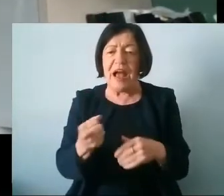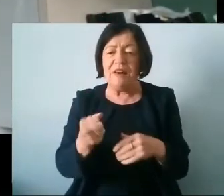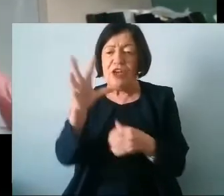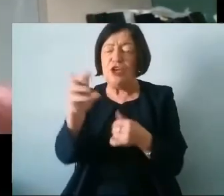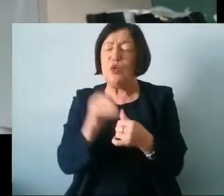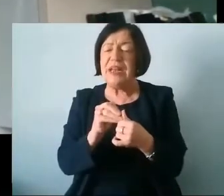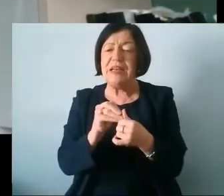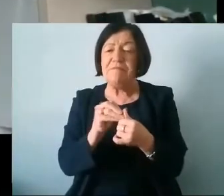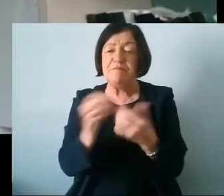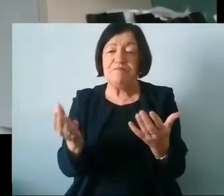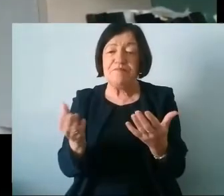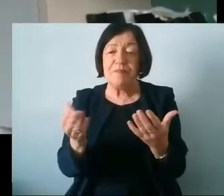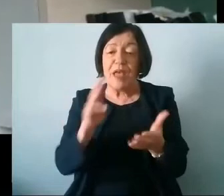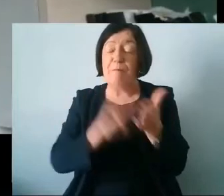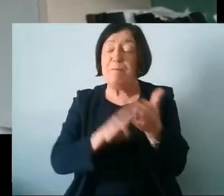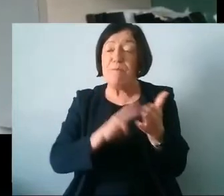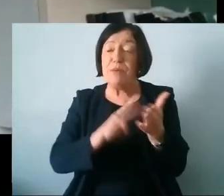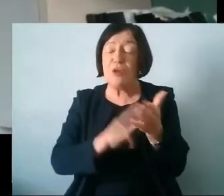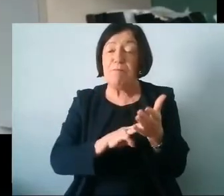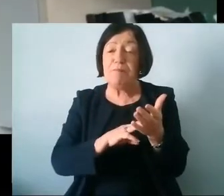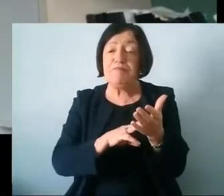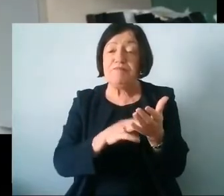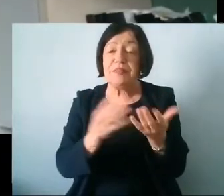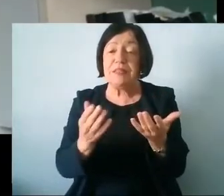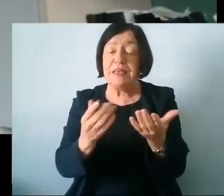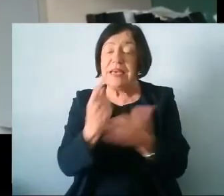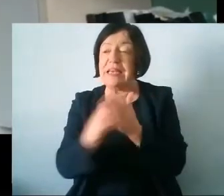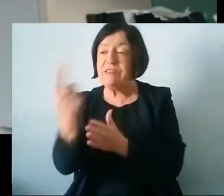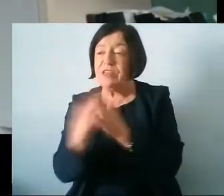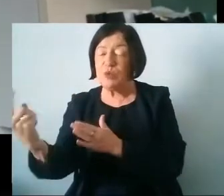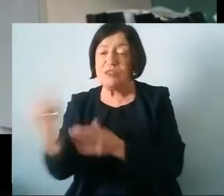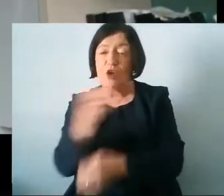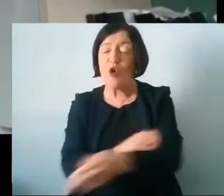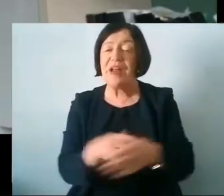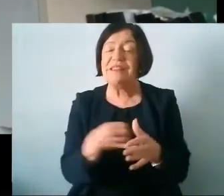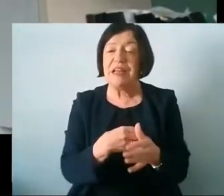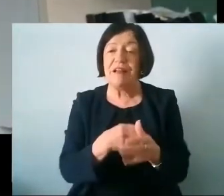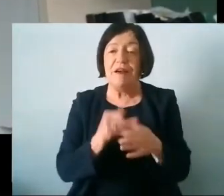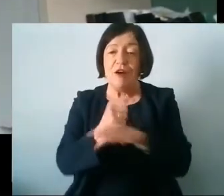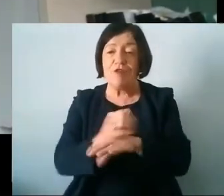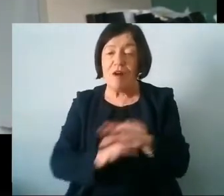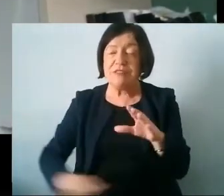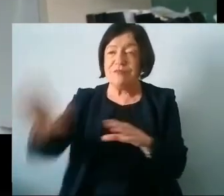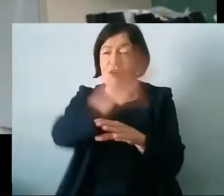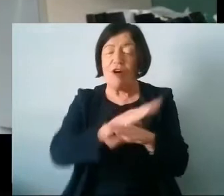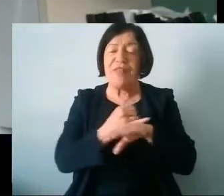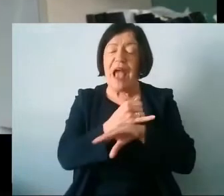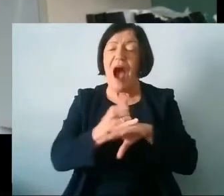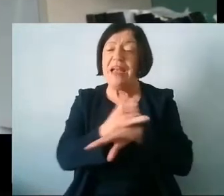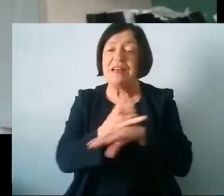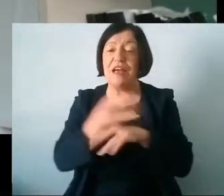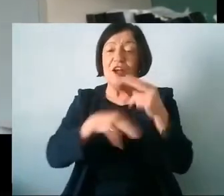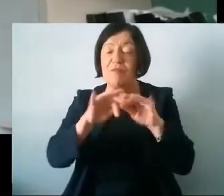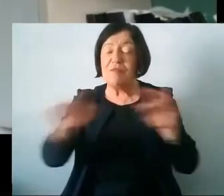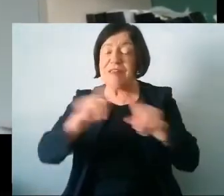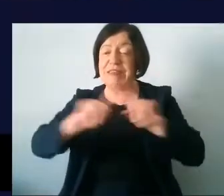as was membership of individuals and organizations across the whole breadth of the island and coming from various